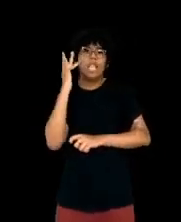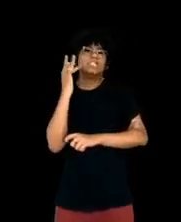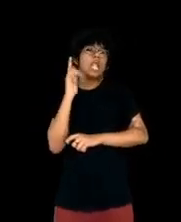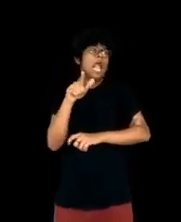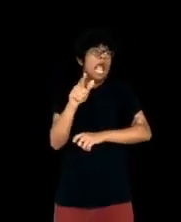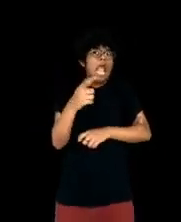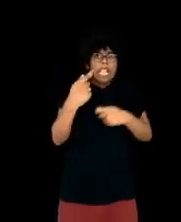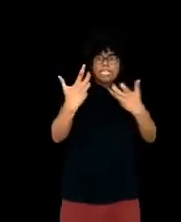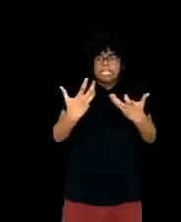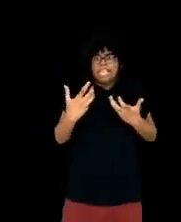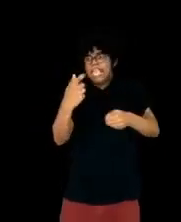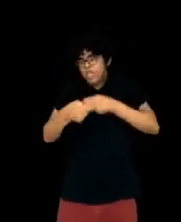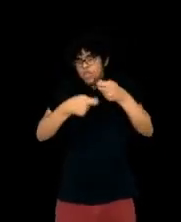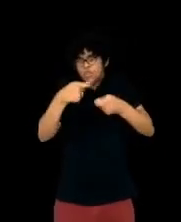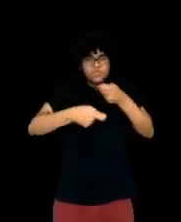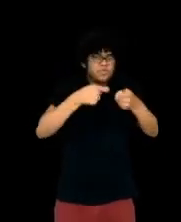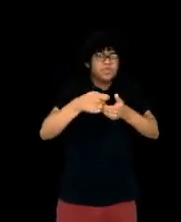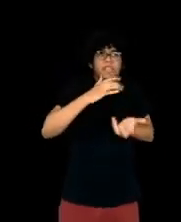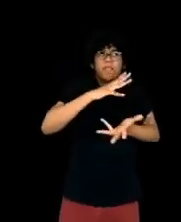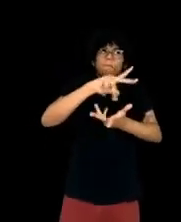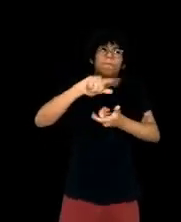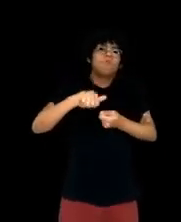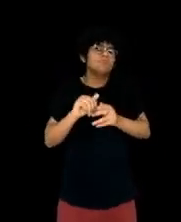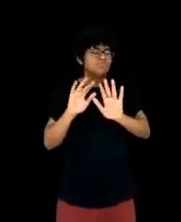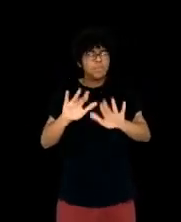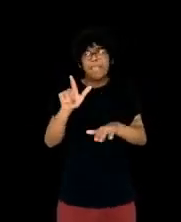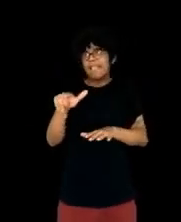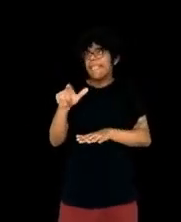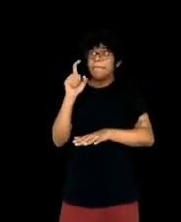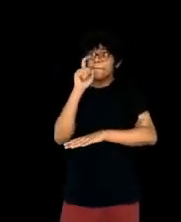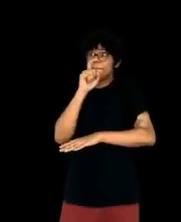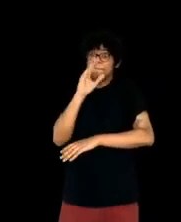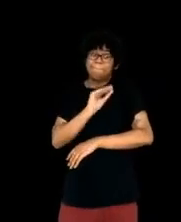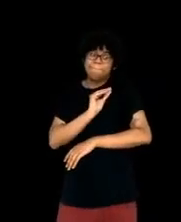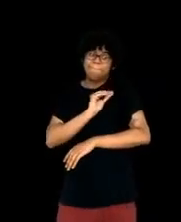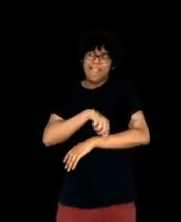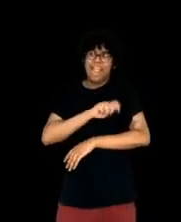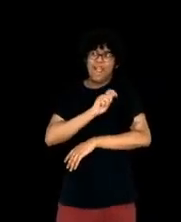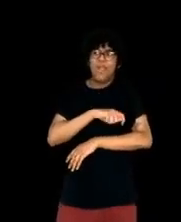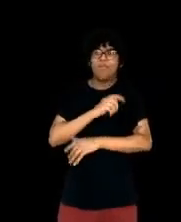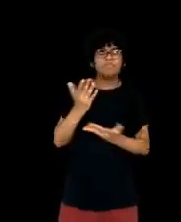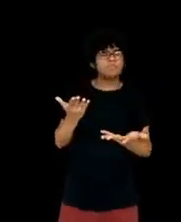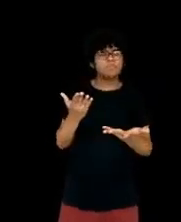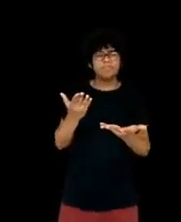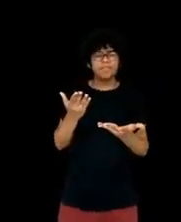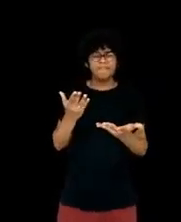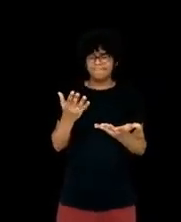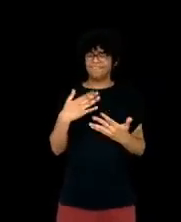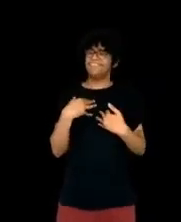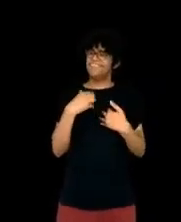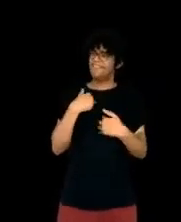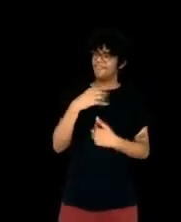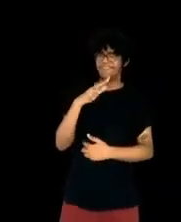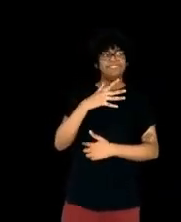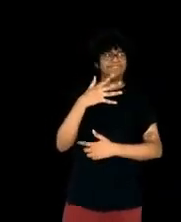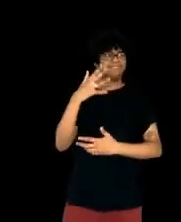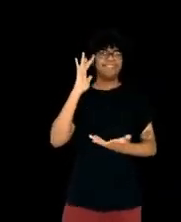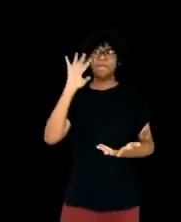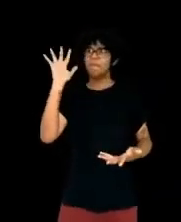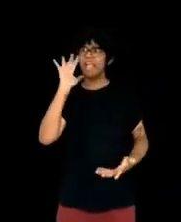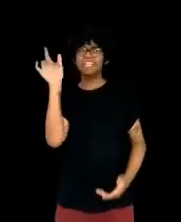It's often very impressive. These people show a lot of imagination, I think, just to come up with so many brilliant, nefarious plans.